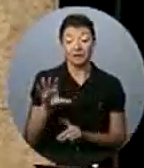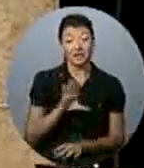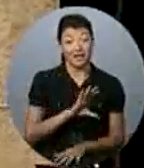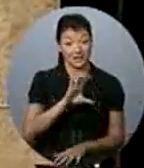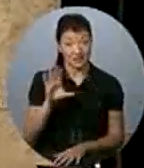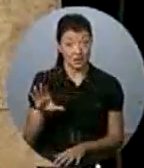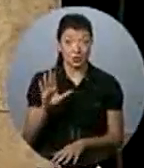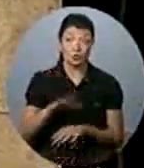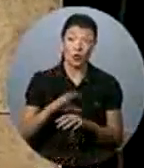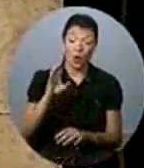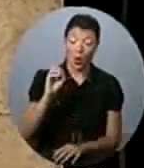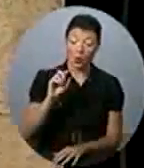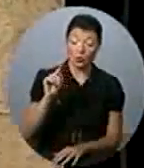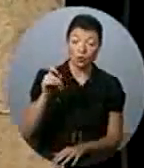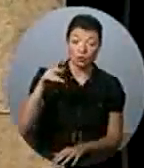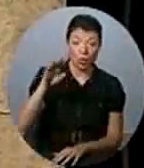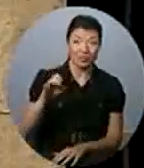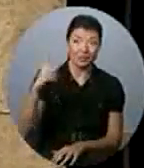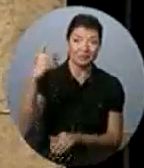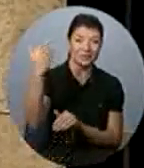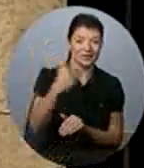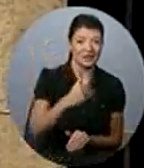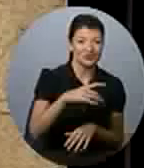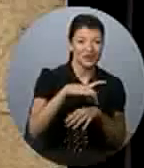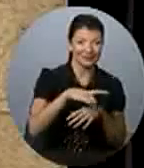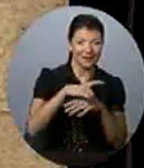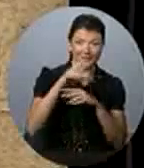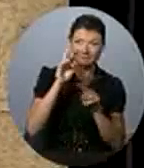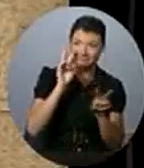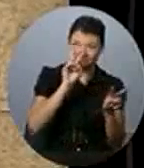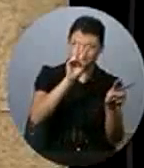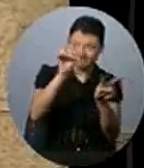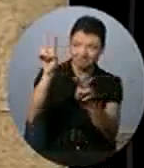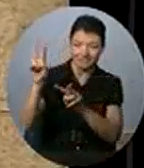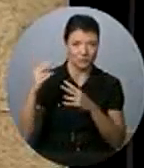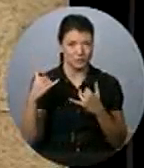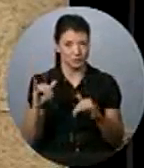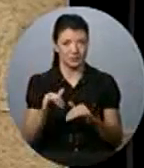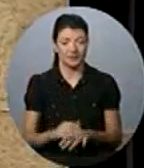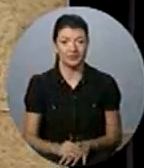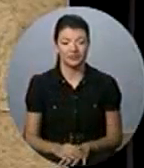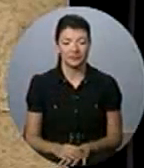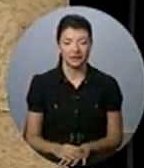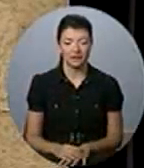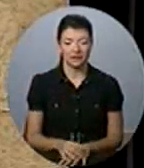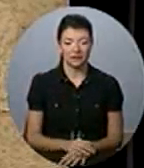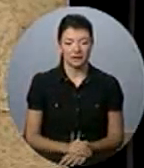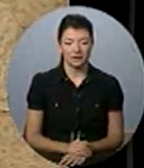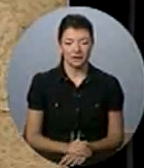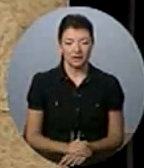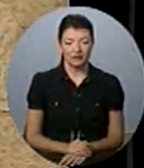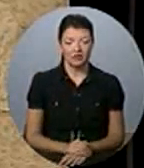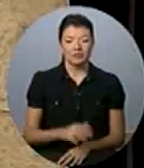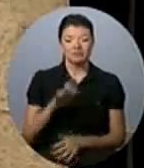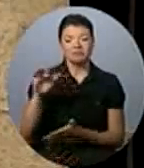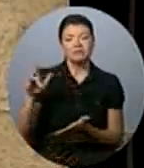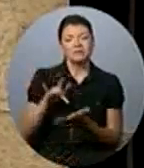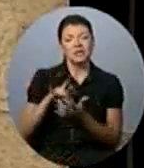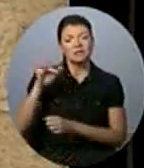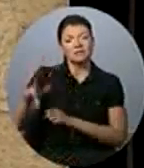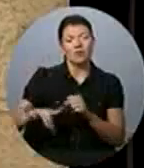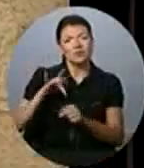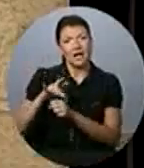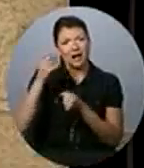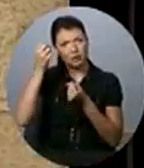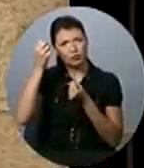The World Ozone and Ultraviolet Data Centre will continue to deliver world-class services. And